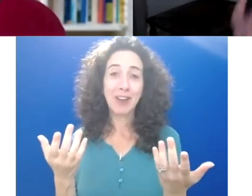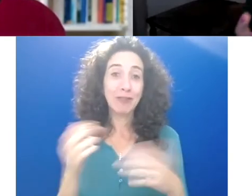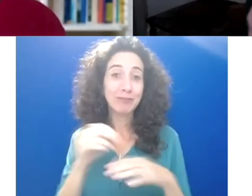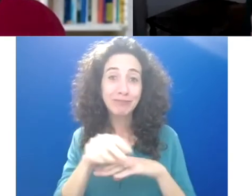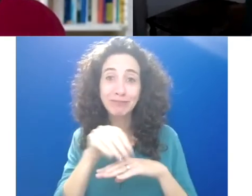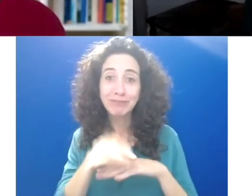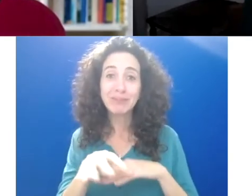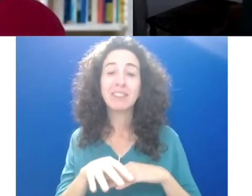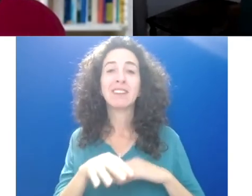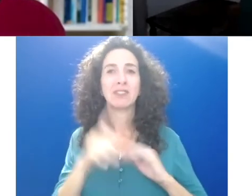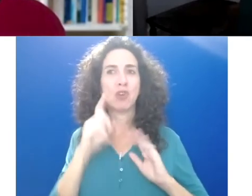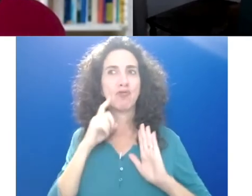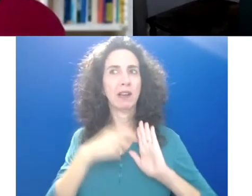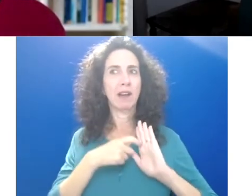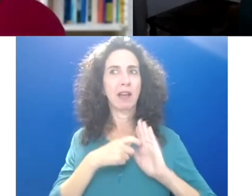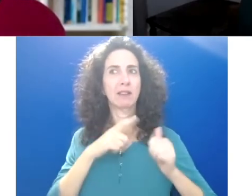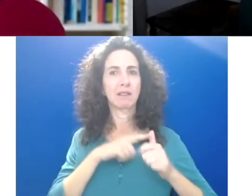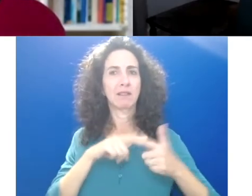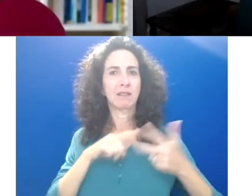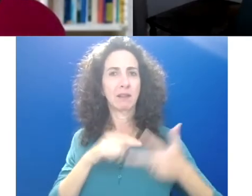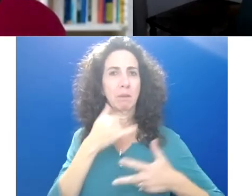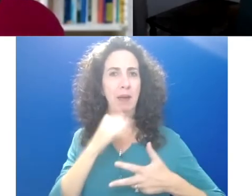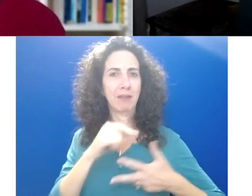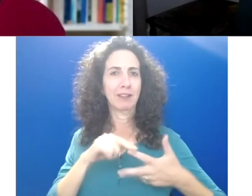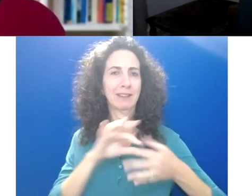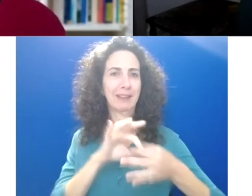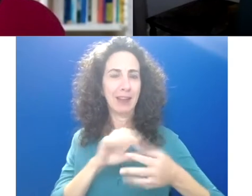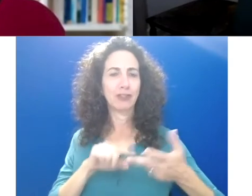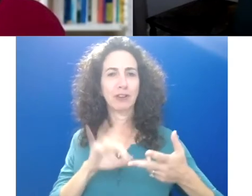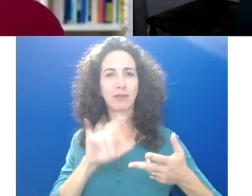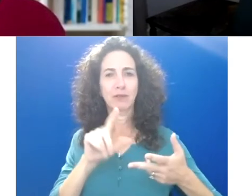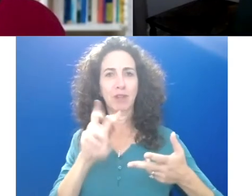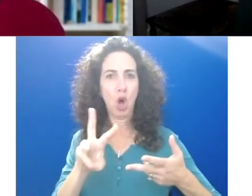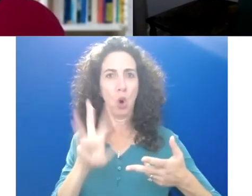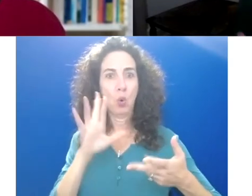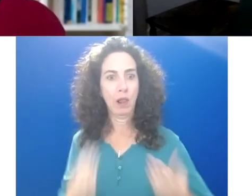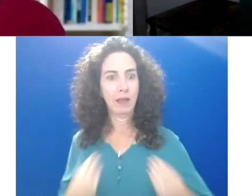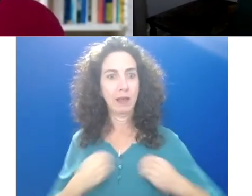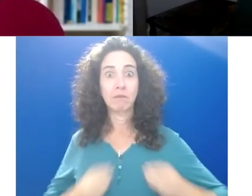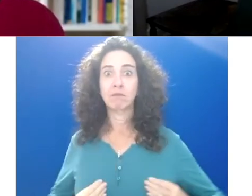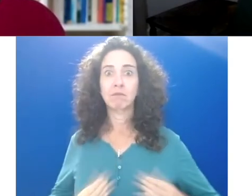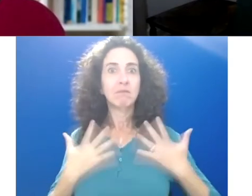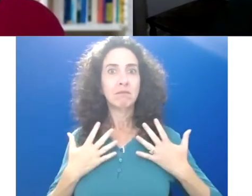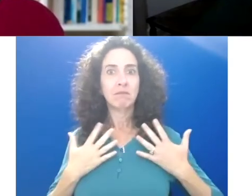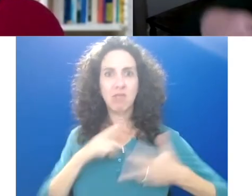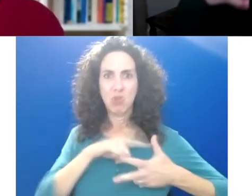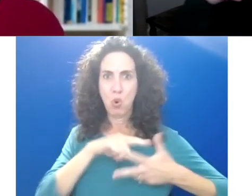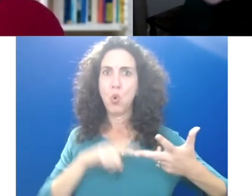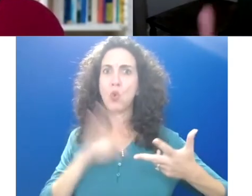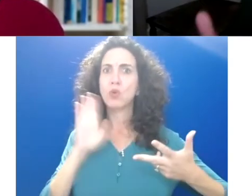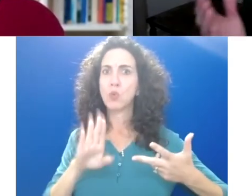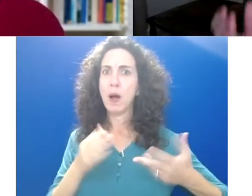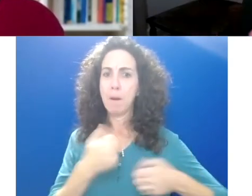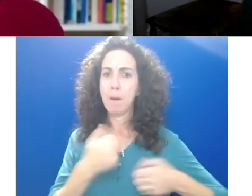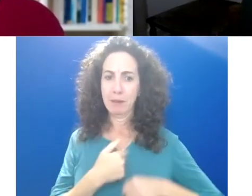of playfulness and connection and flow as life giving forces that will make you feel good and be good for you, then you can